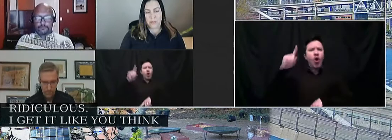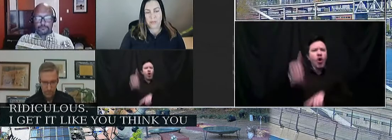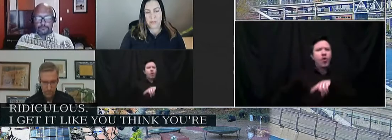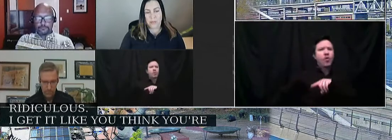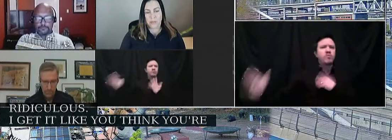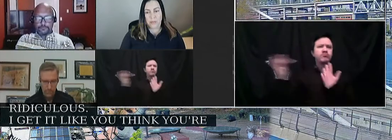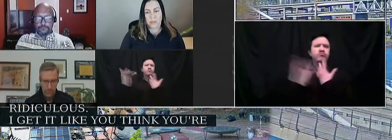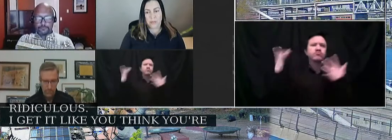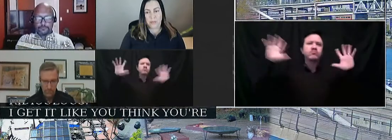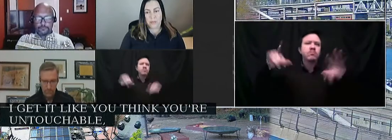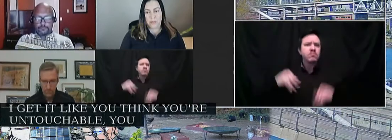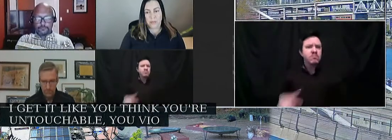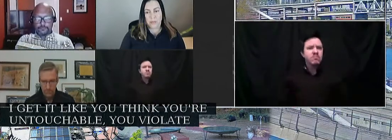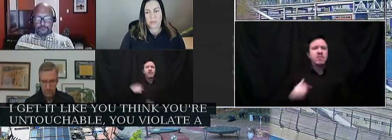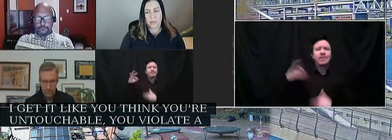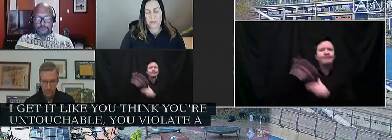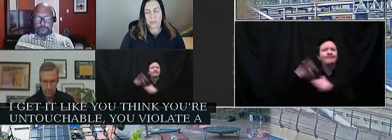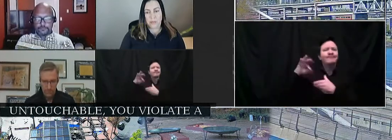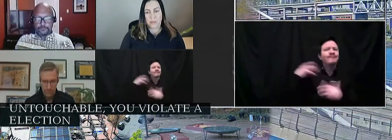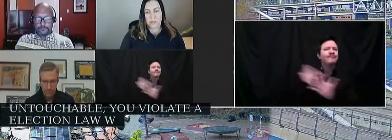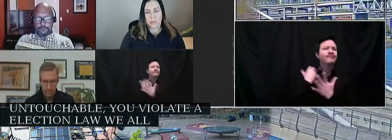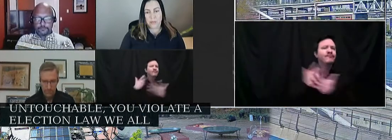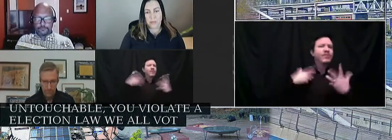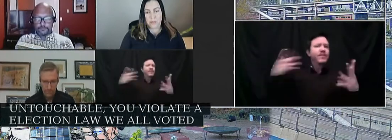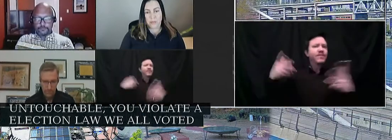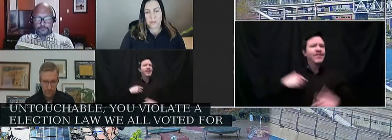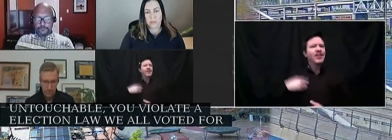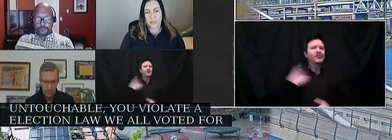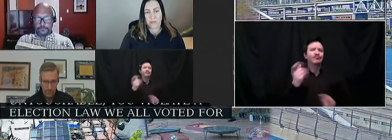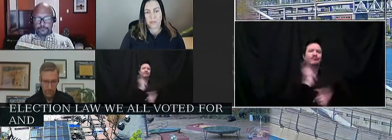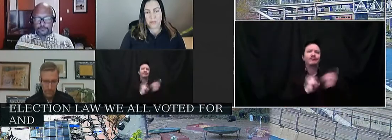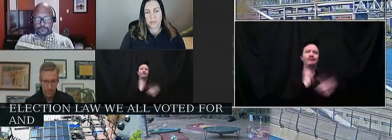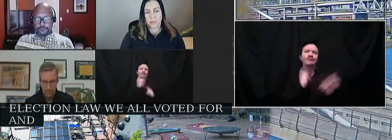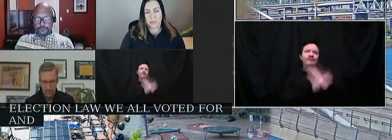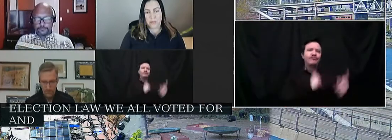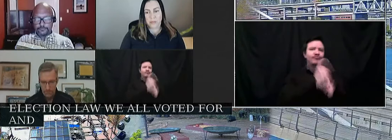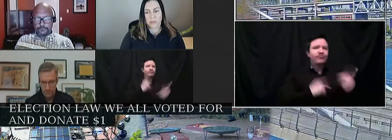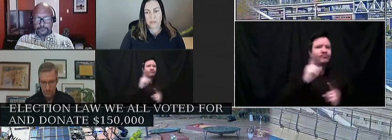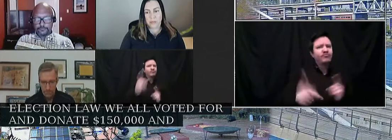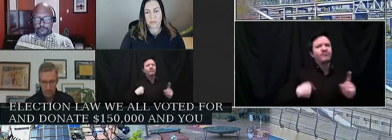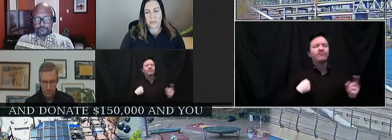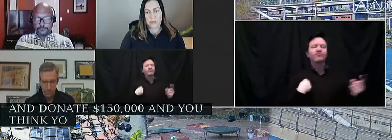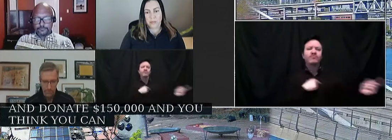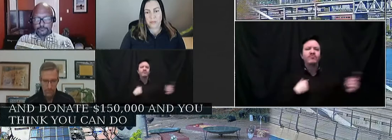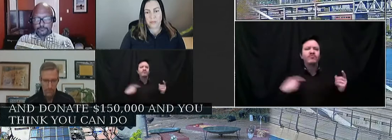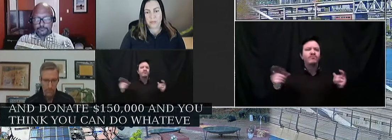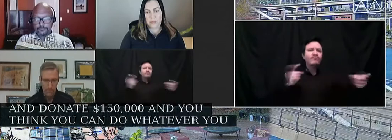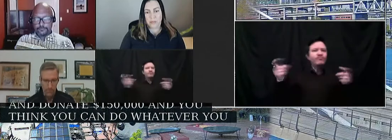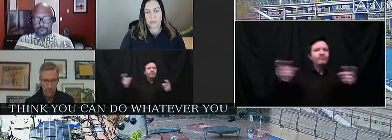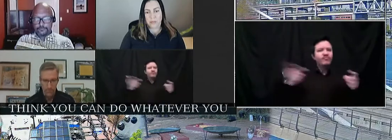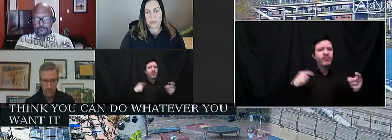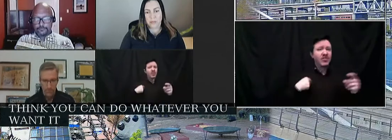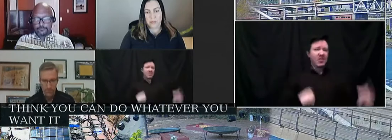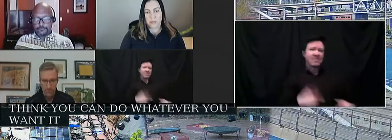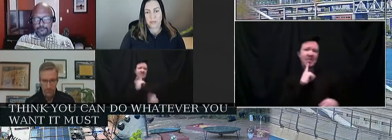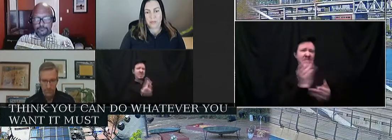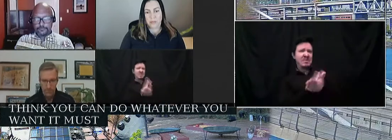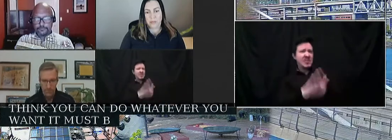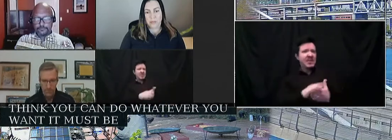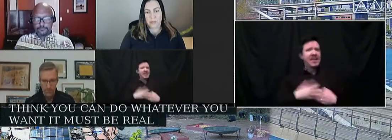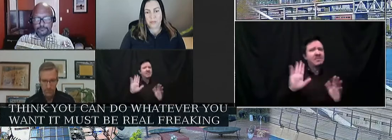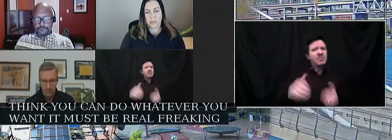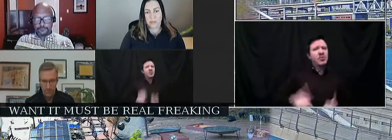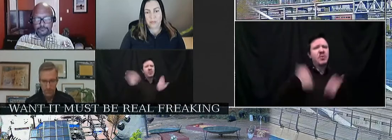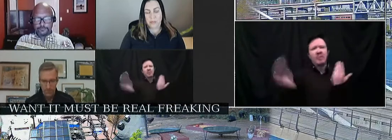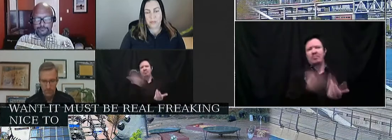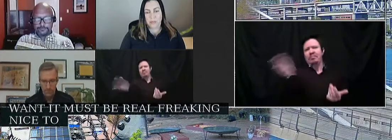we all voted for and donate $150,000 to yourself and now you think you can do whatever you want? Like, it must be real freaking nice to just coast through life, right?